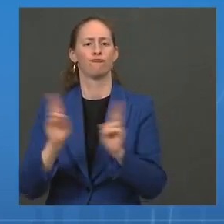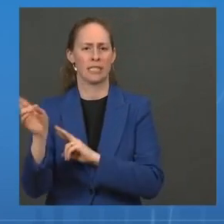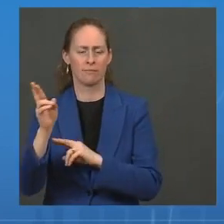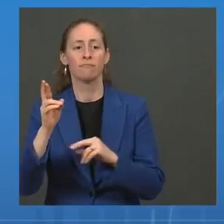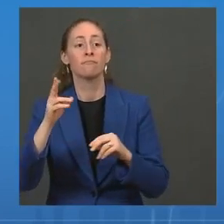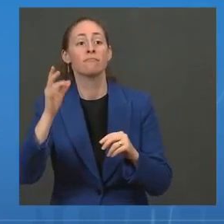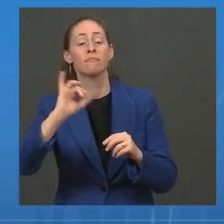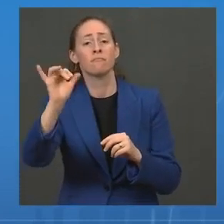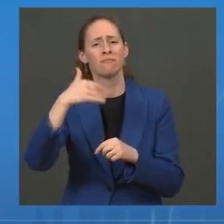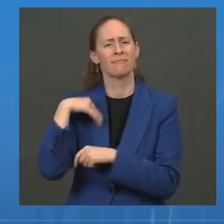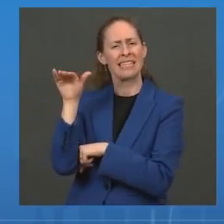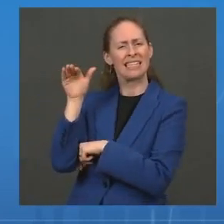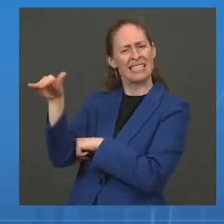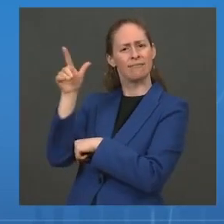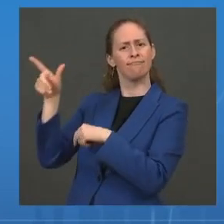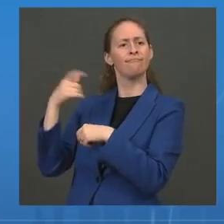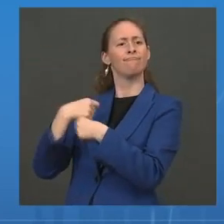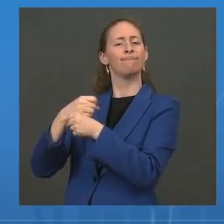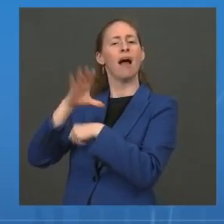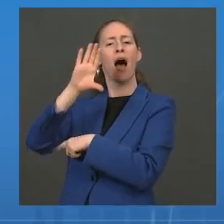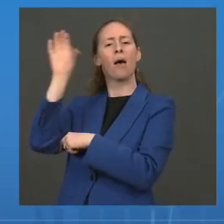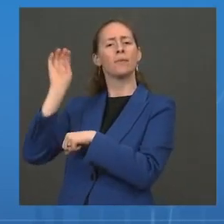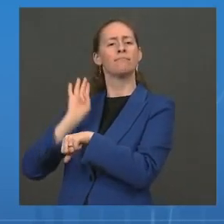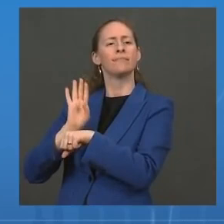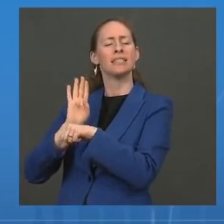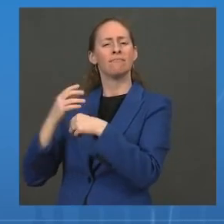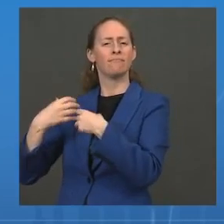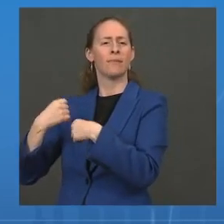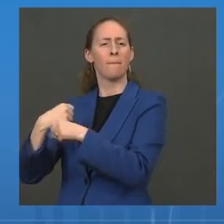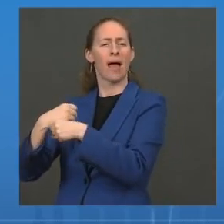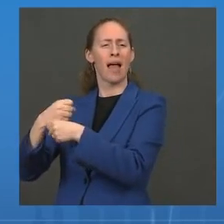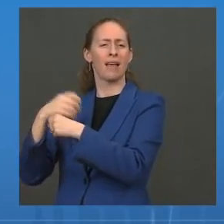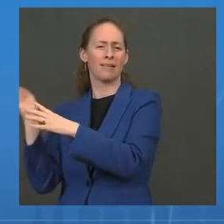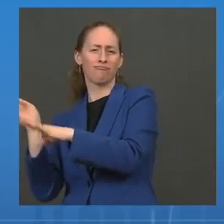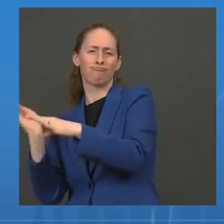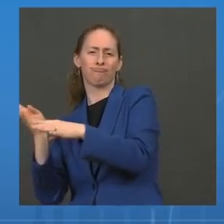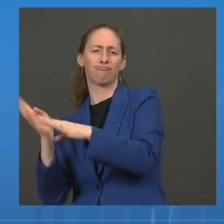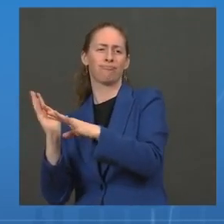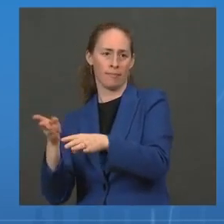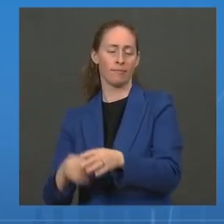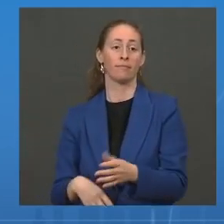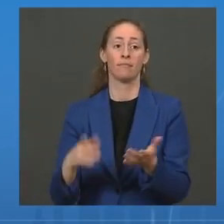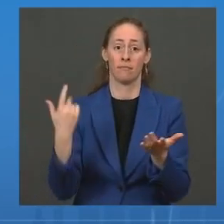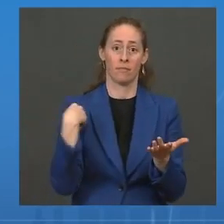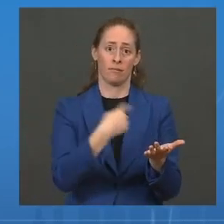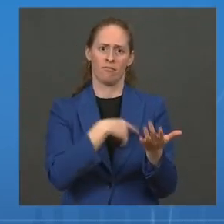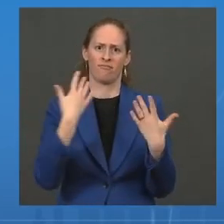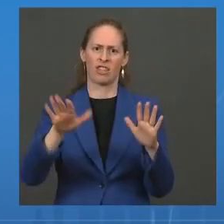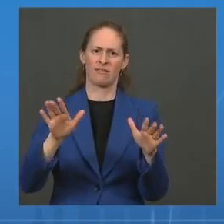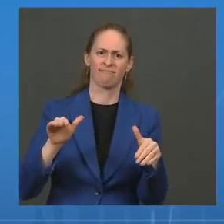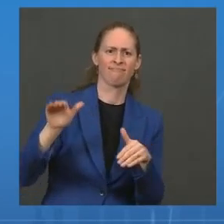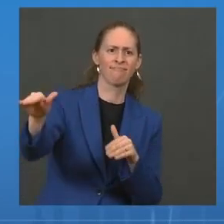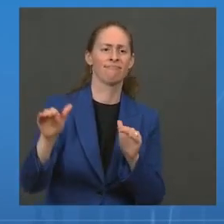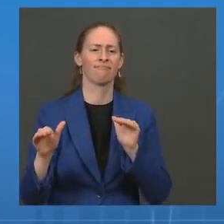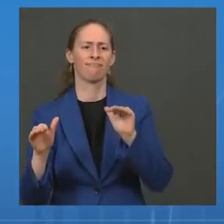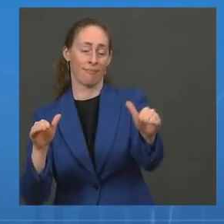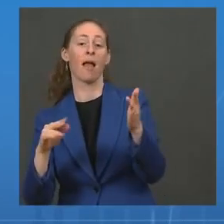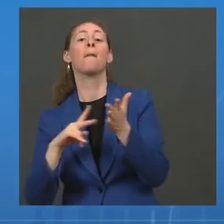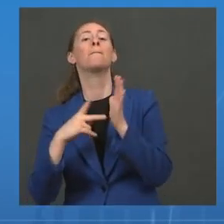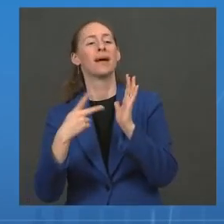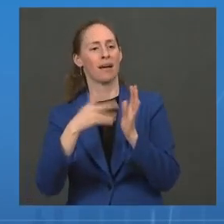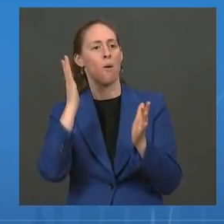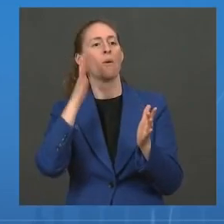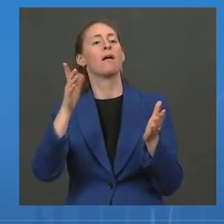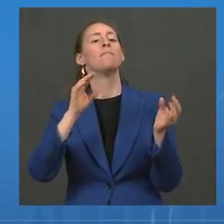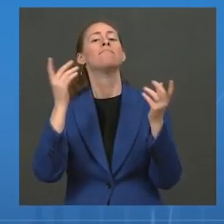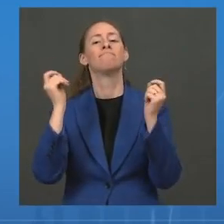Today's action builds on our $3 billion investment to increase the production of at-home tests, four new